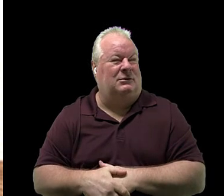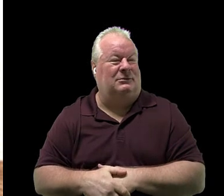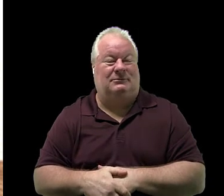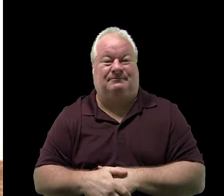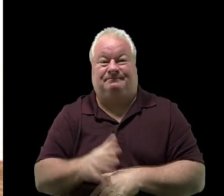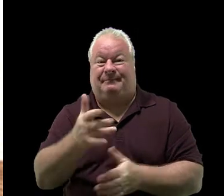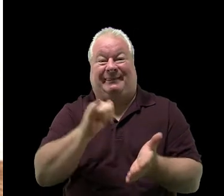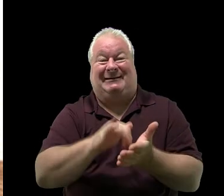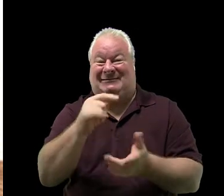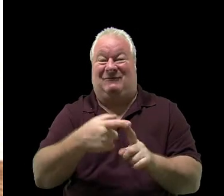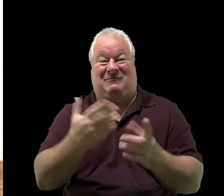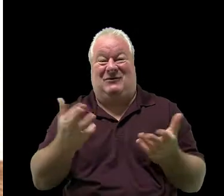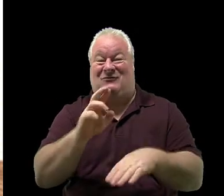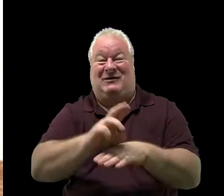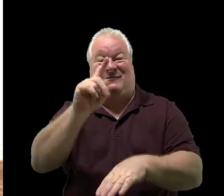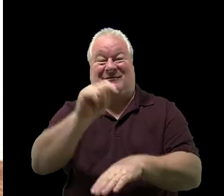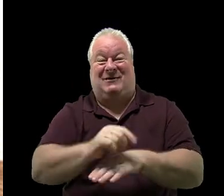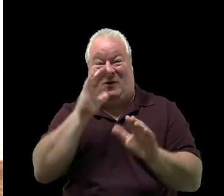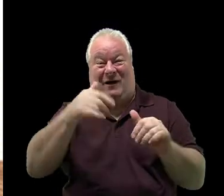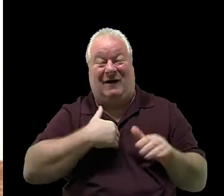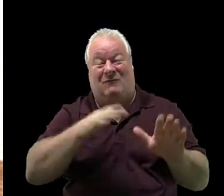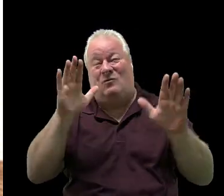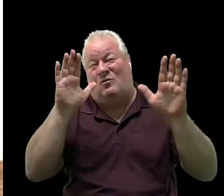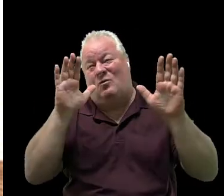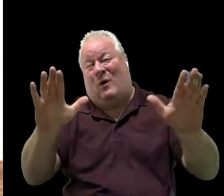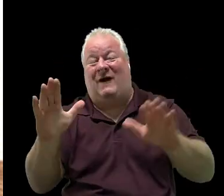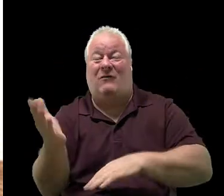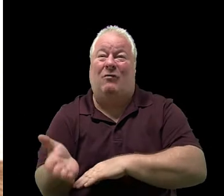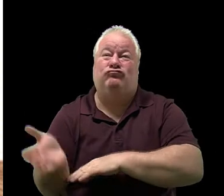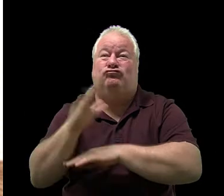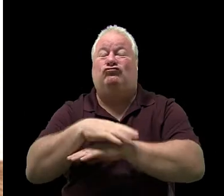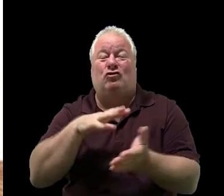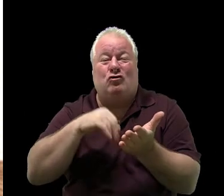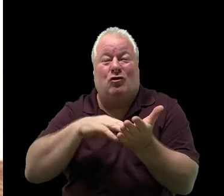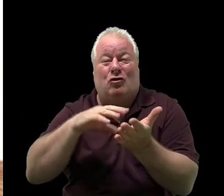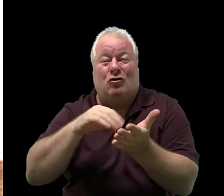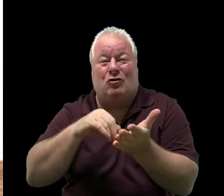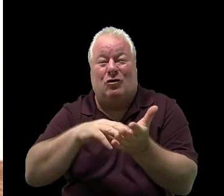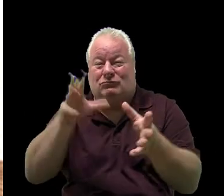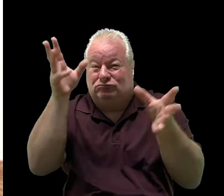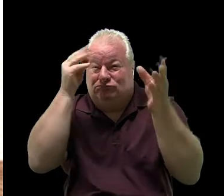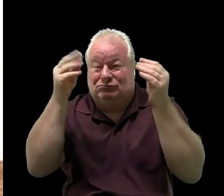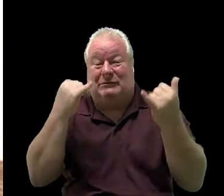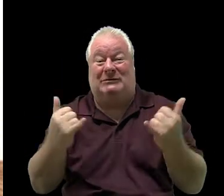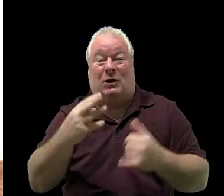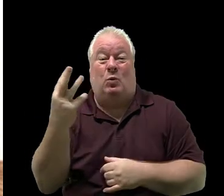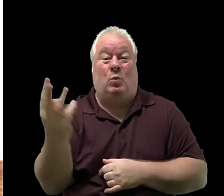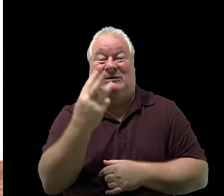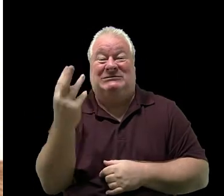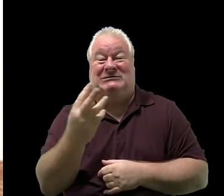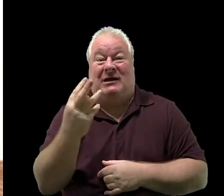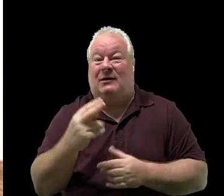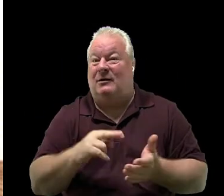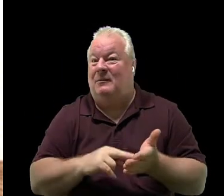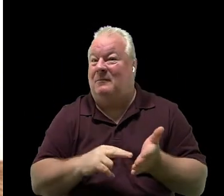That's it from Raymond Temple. I hope you have a wonderful day of learning. And today is Wednesday,